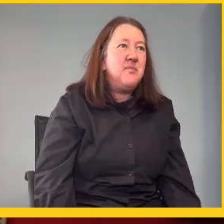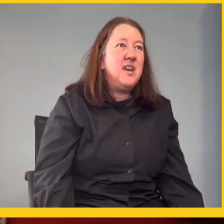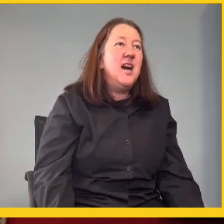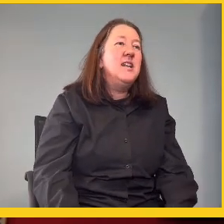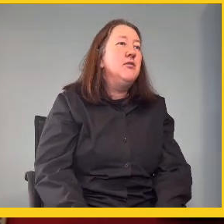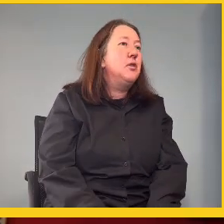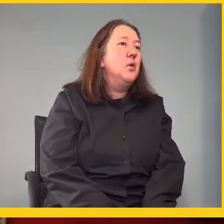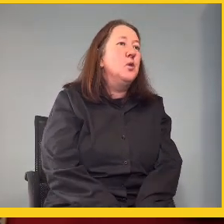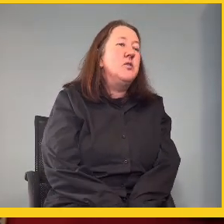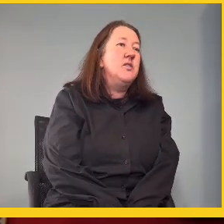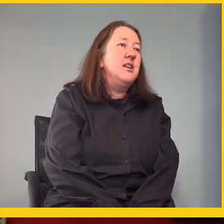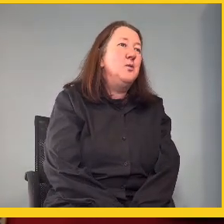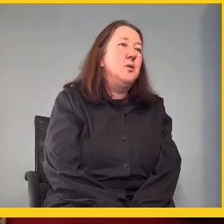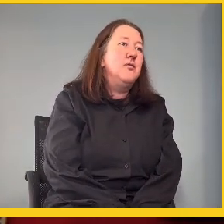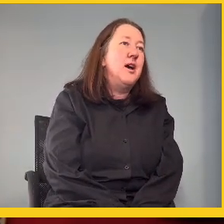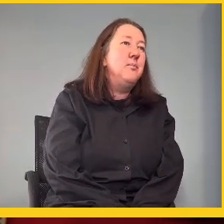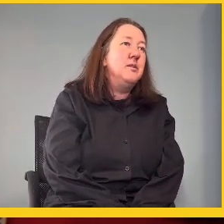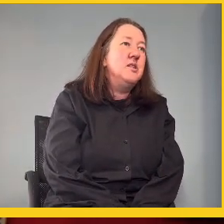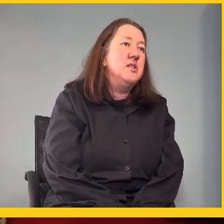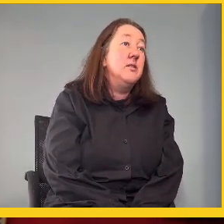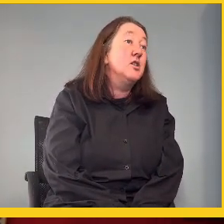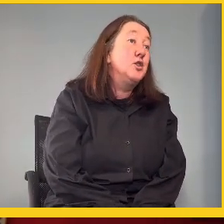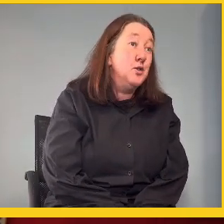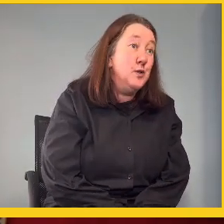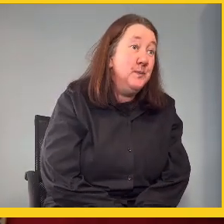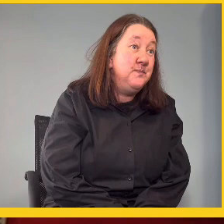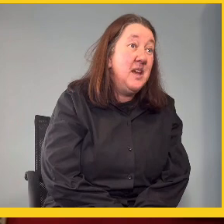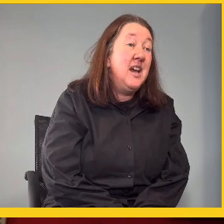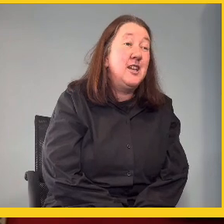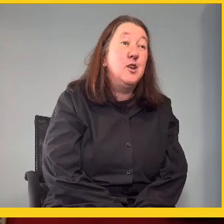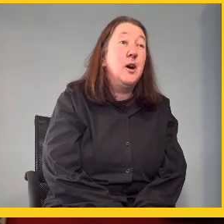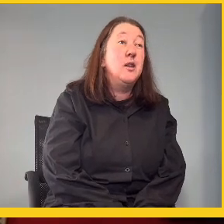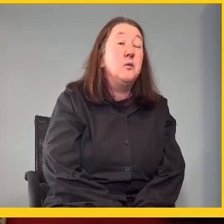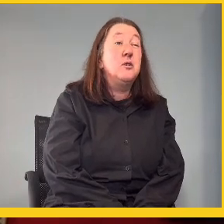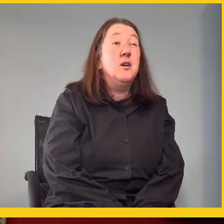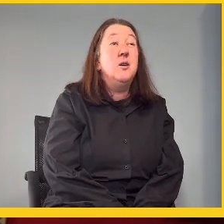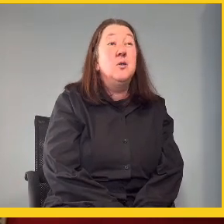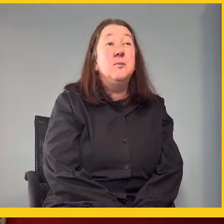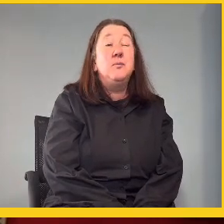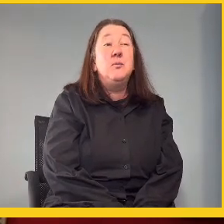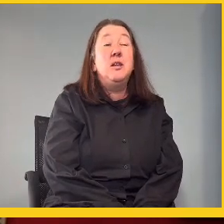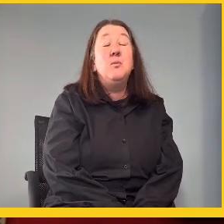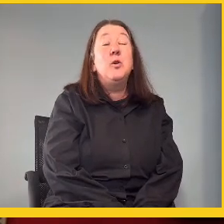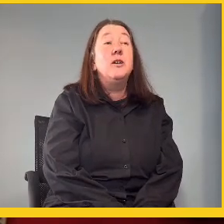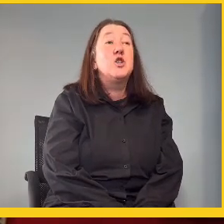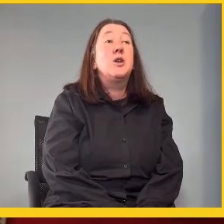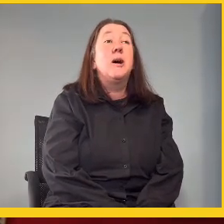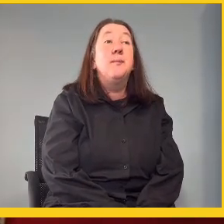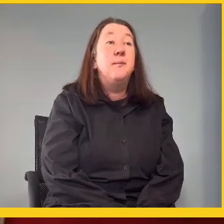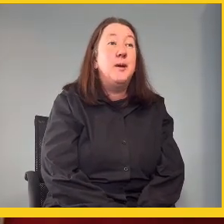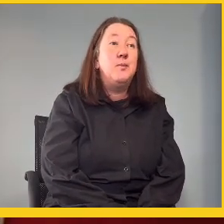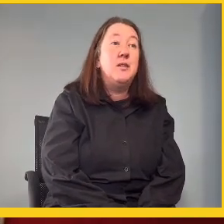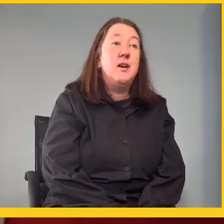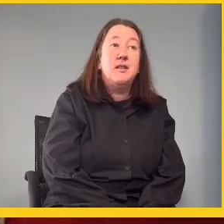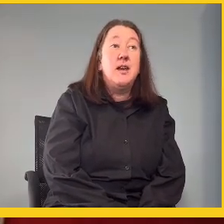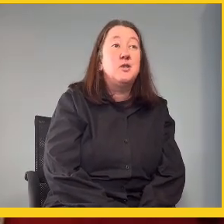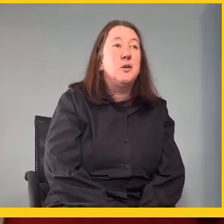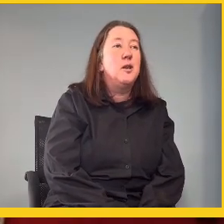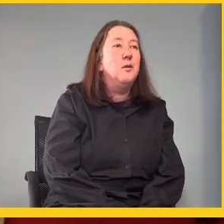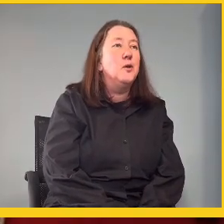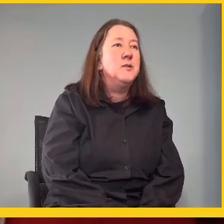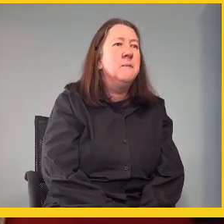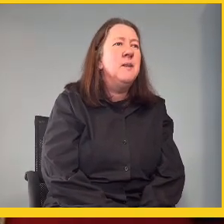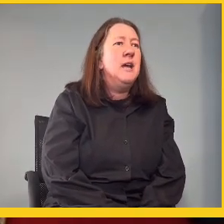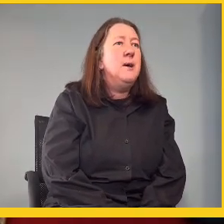Um, I never thought that it would have happened this soon. Yeah. Yeah. You know, I thought, oh, maybe many more years to come. And